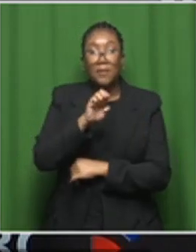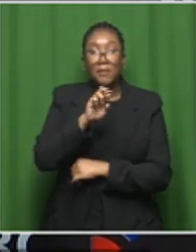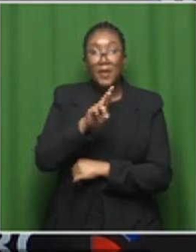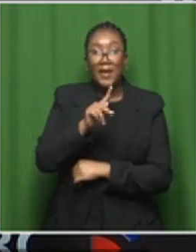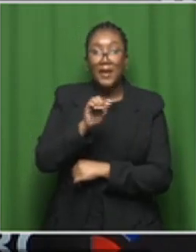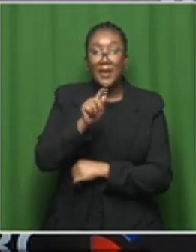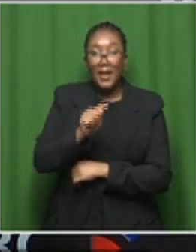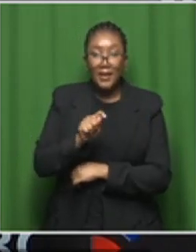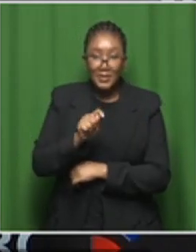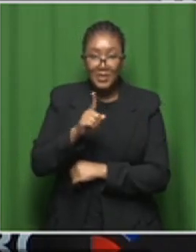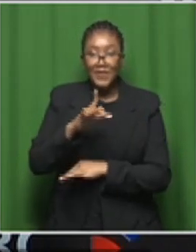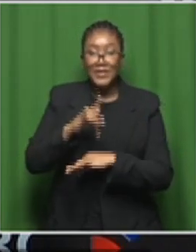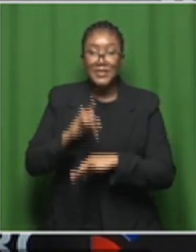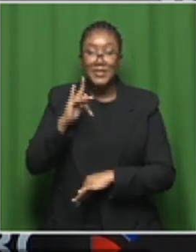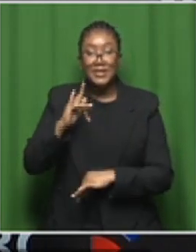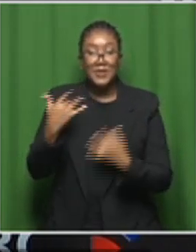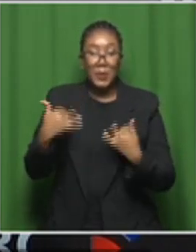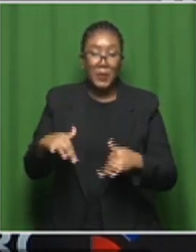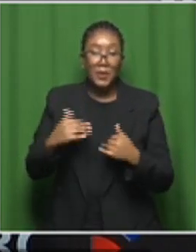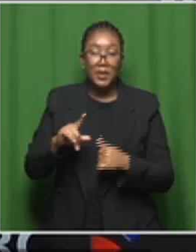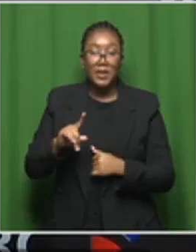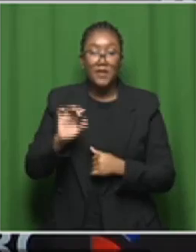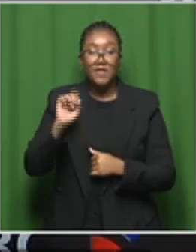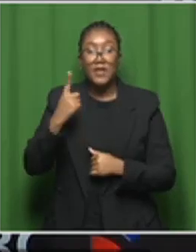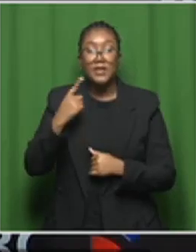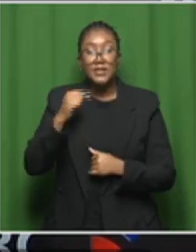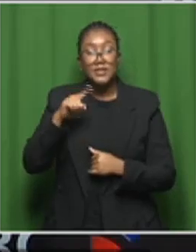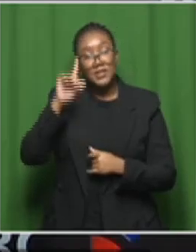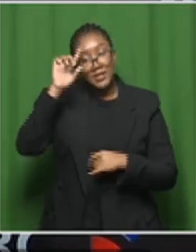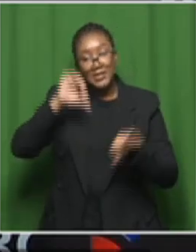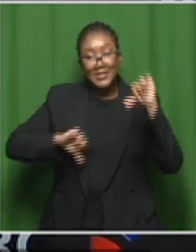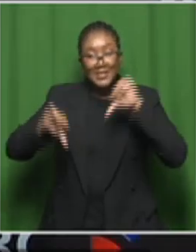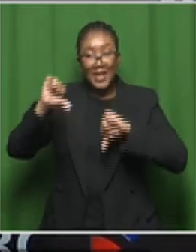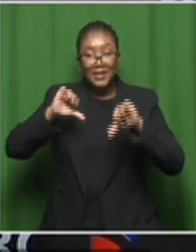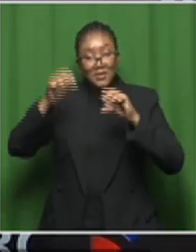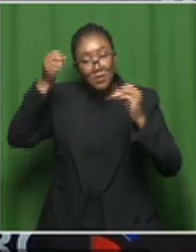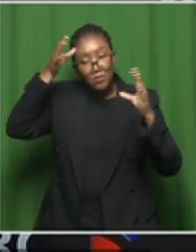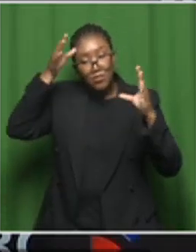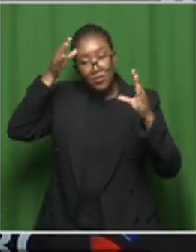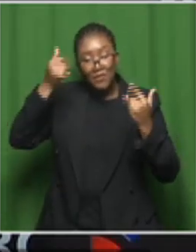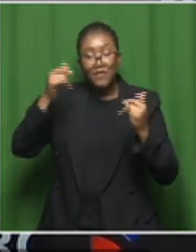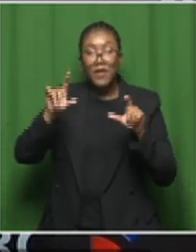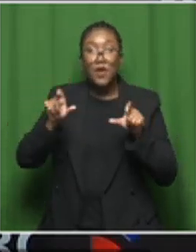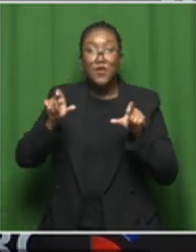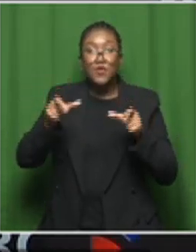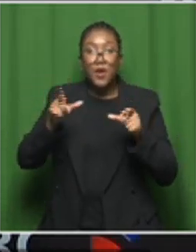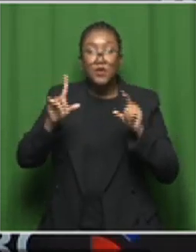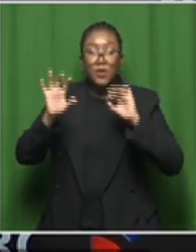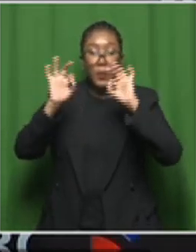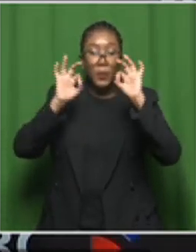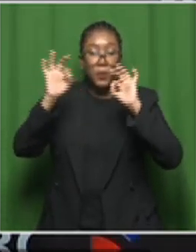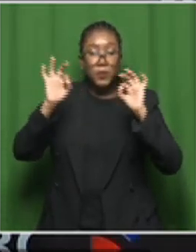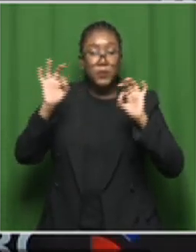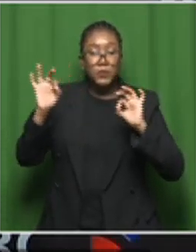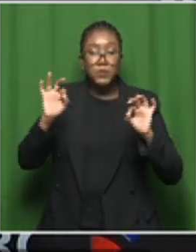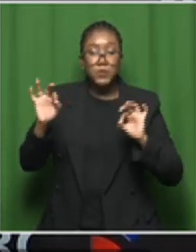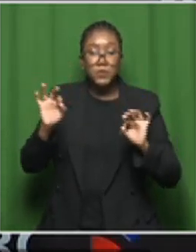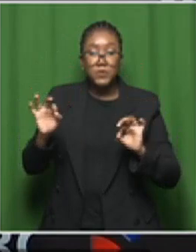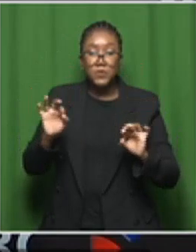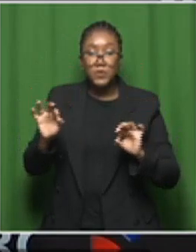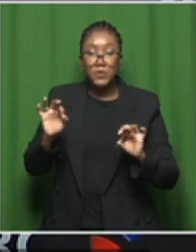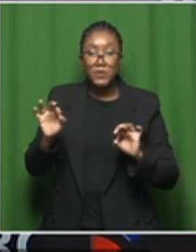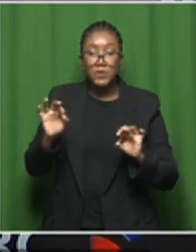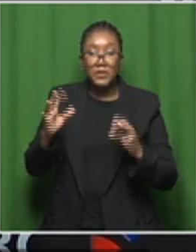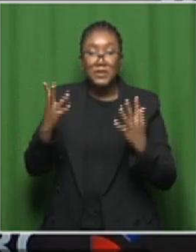of that Meerkat. Firstly, scientists said that giant radio galaxies were very rare things. Past,